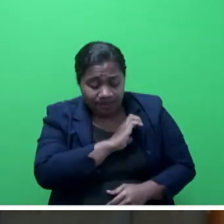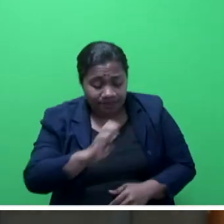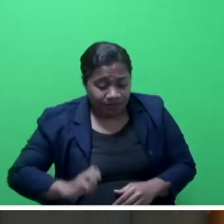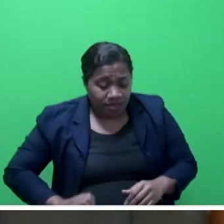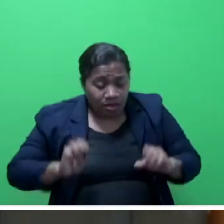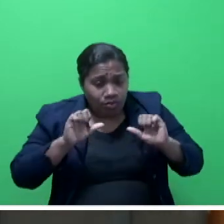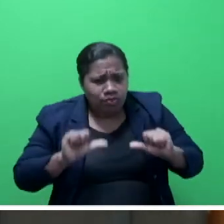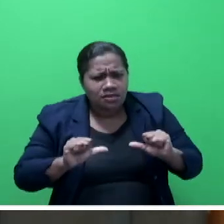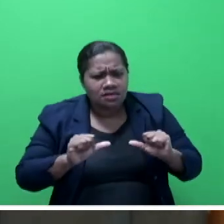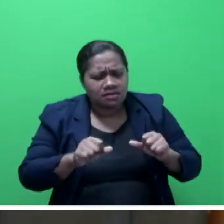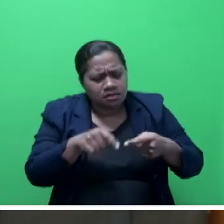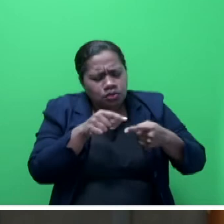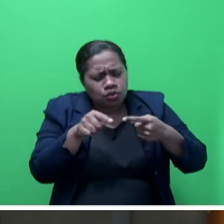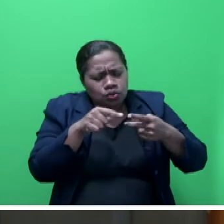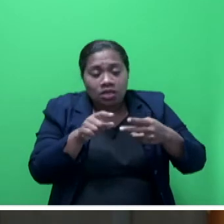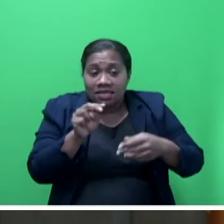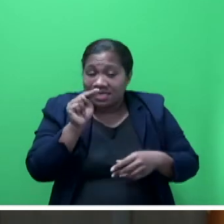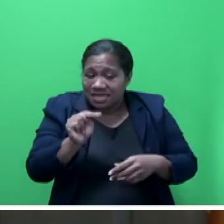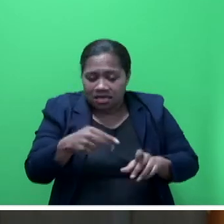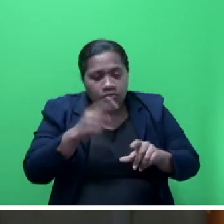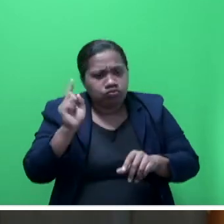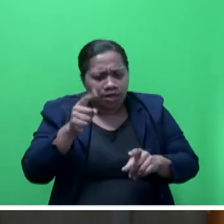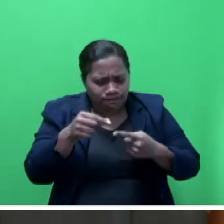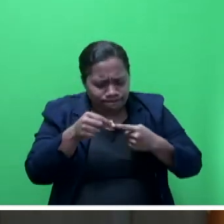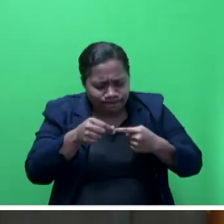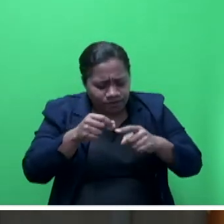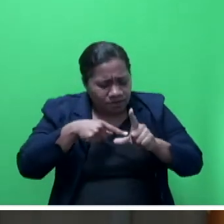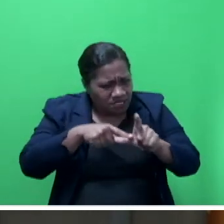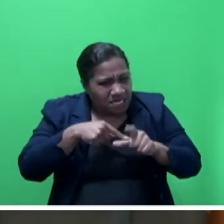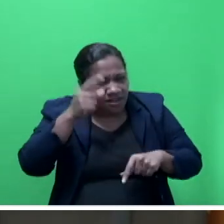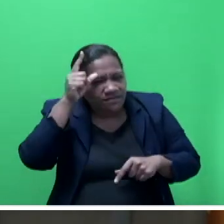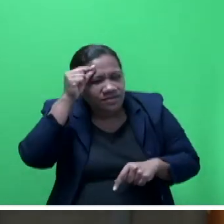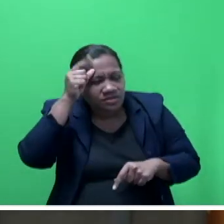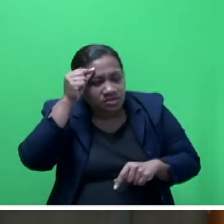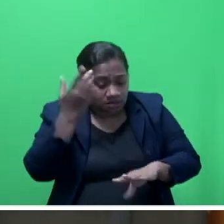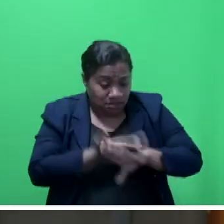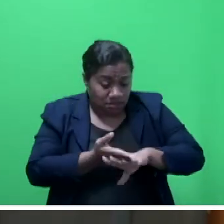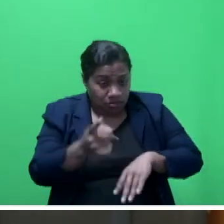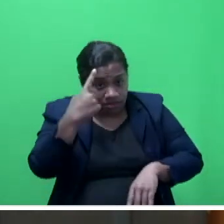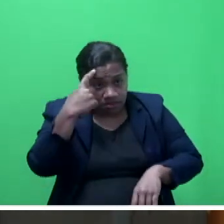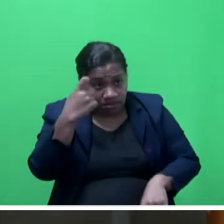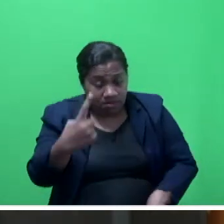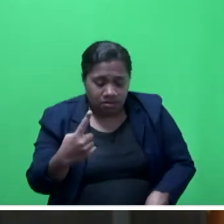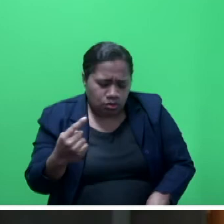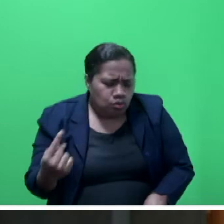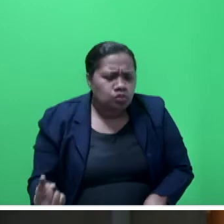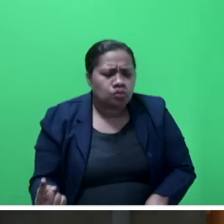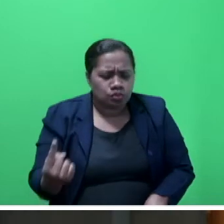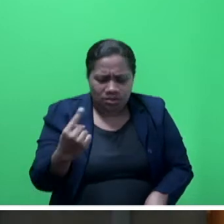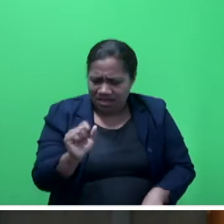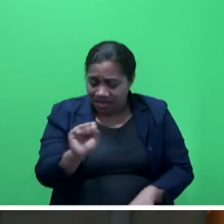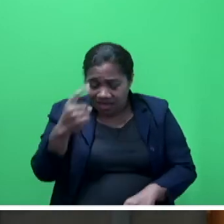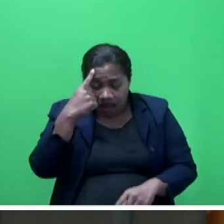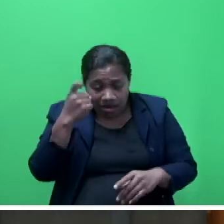points out to the need for young Fijians with new ideas to come to the fore and for their ideas and innovations